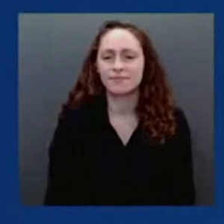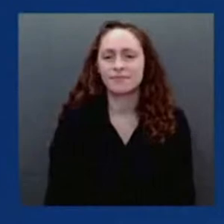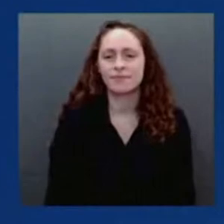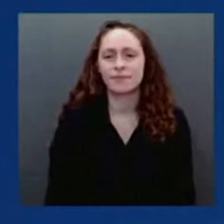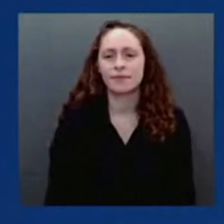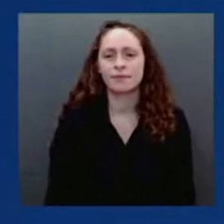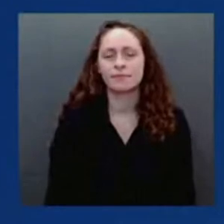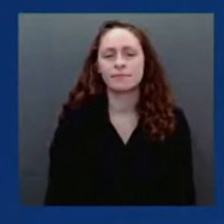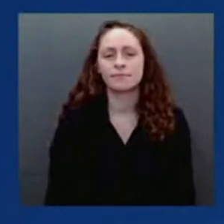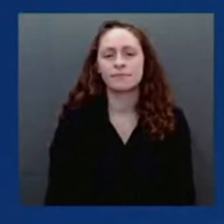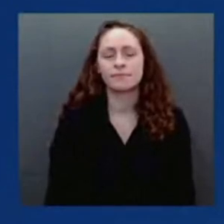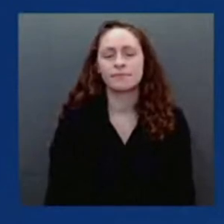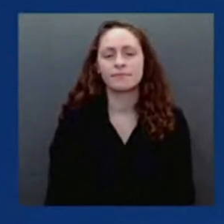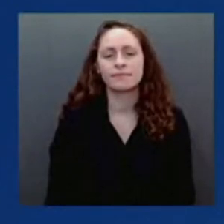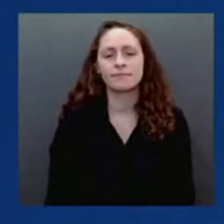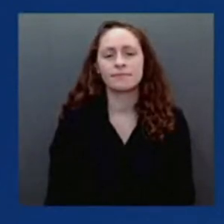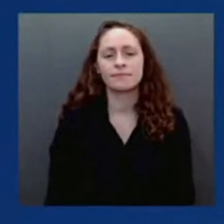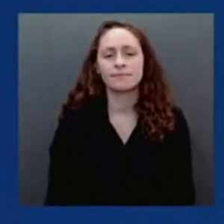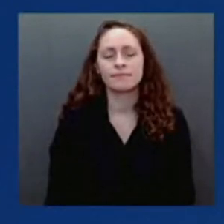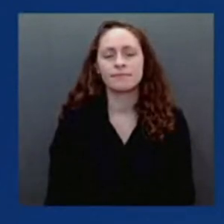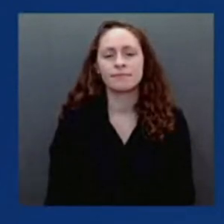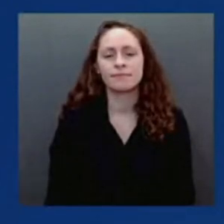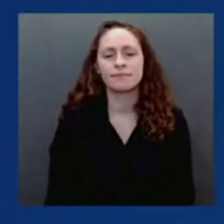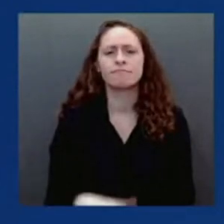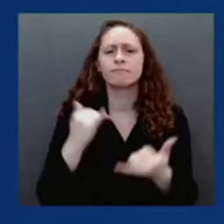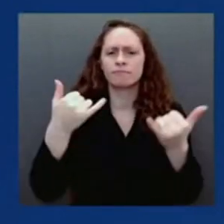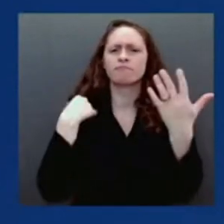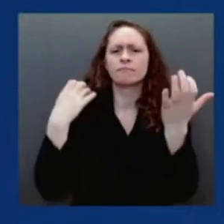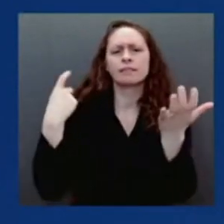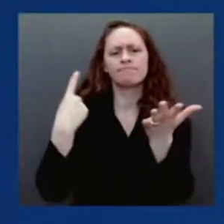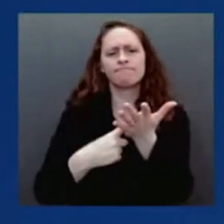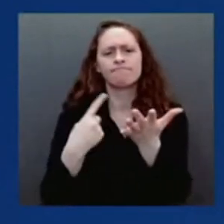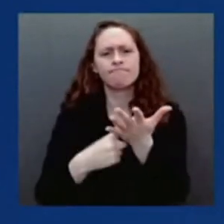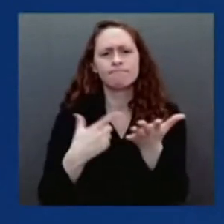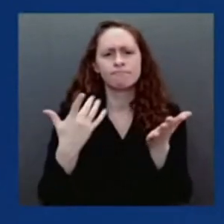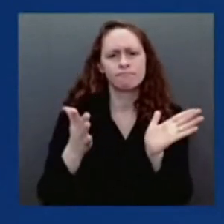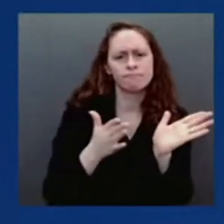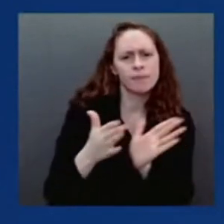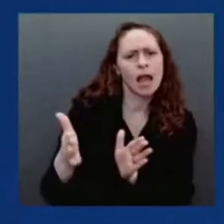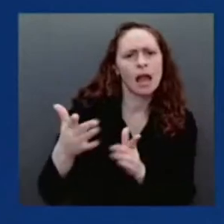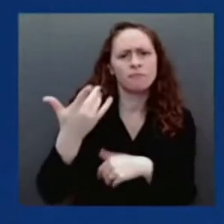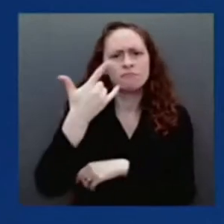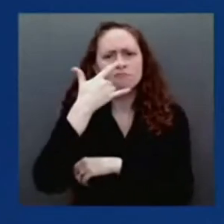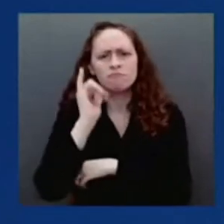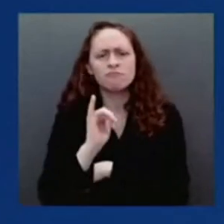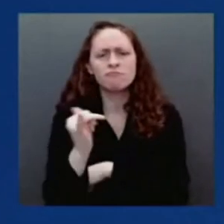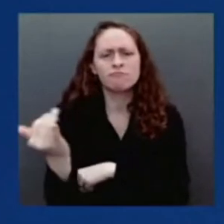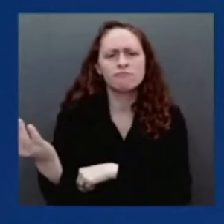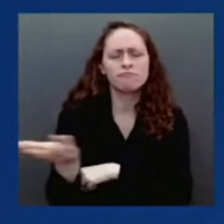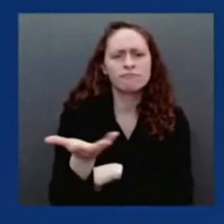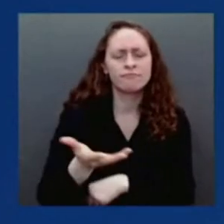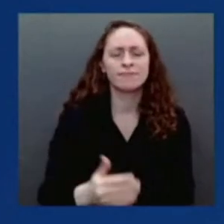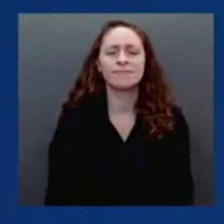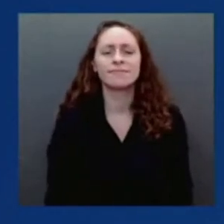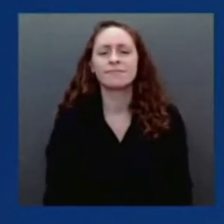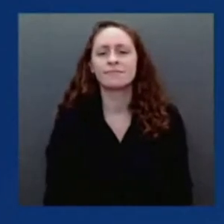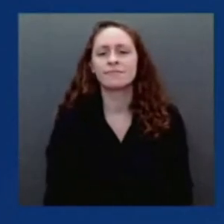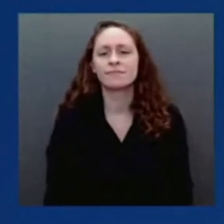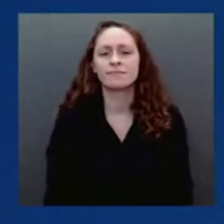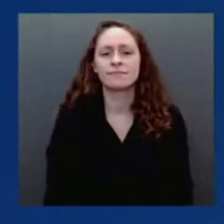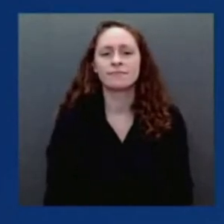plans for the future and our current activities on the development of a universal coronavirus vaccine. First slide, please.